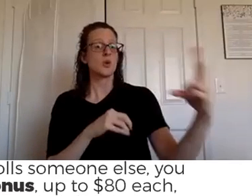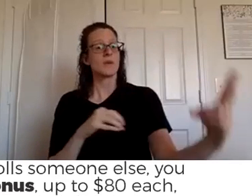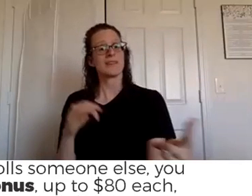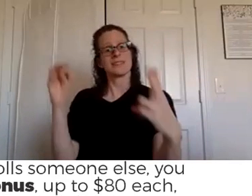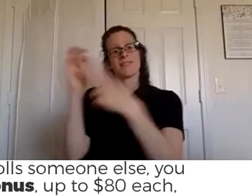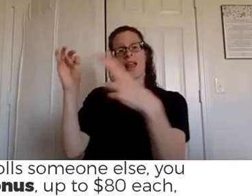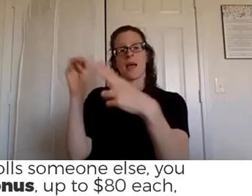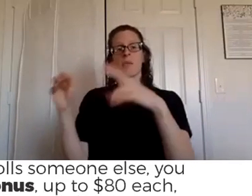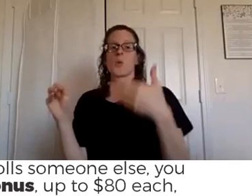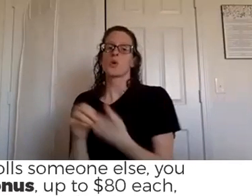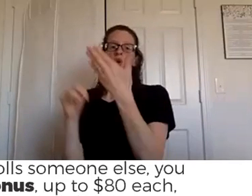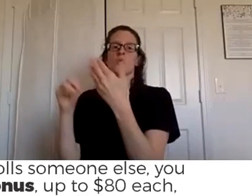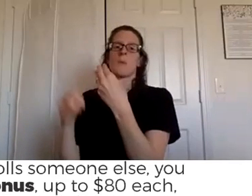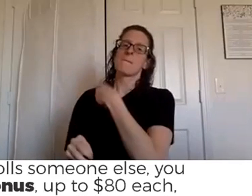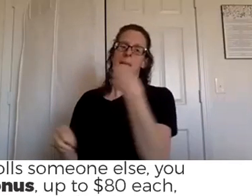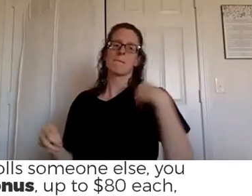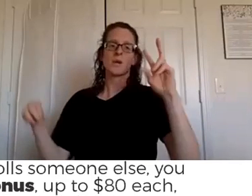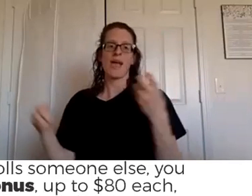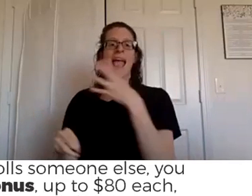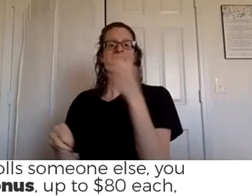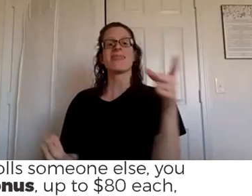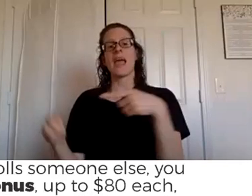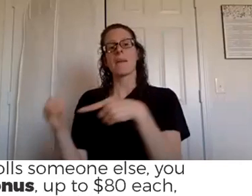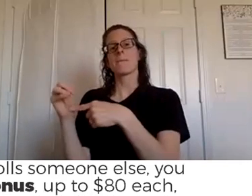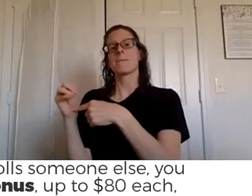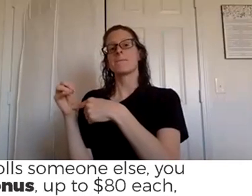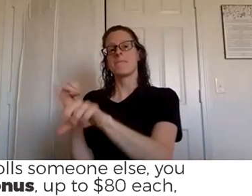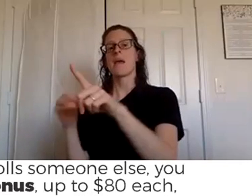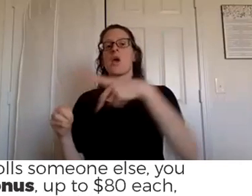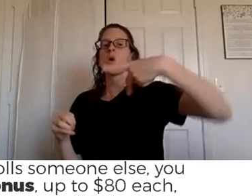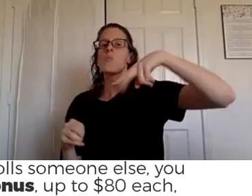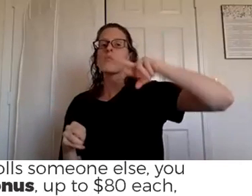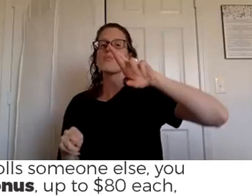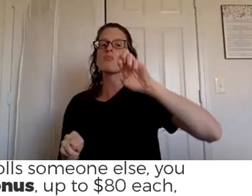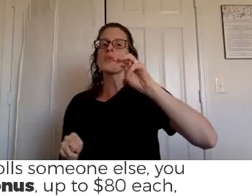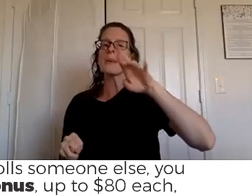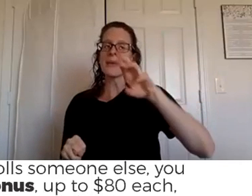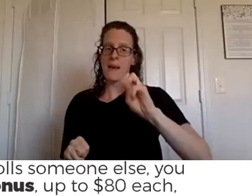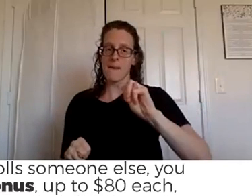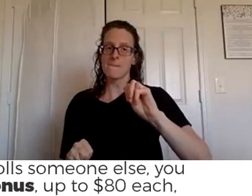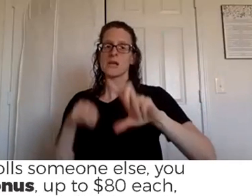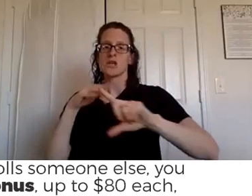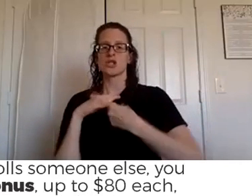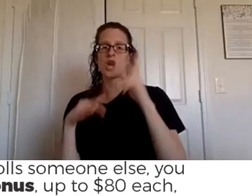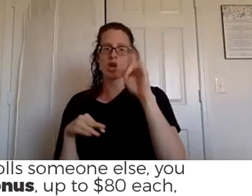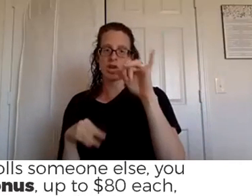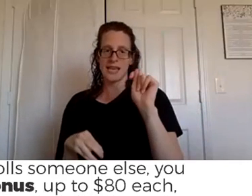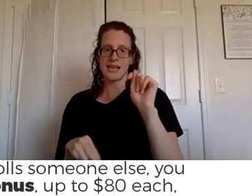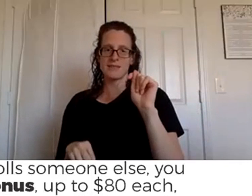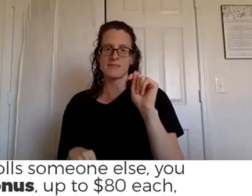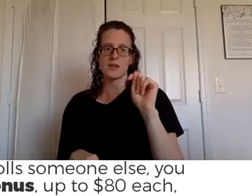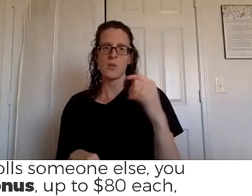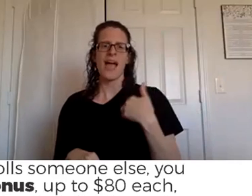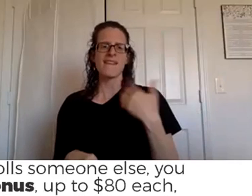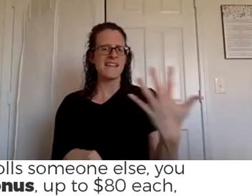new person a new member and they purchase a premium starter kit we have what like at least five